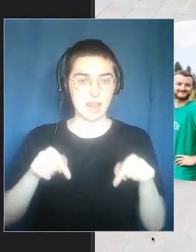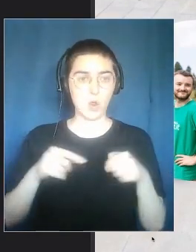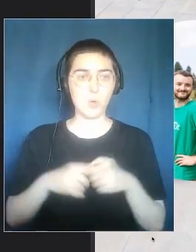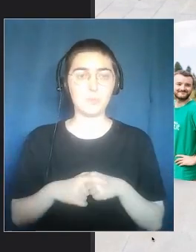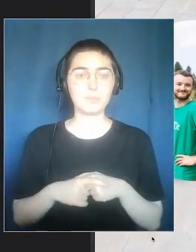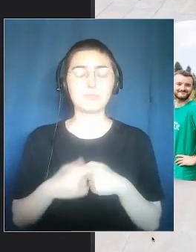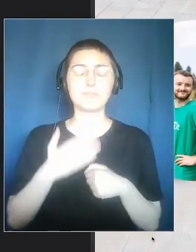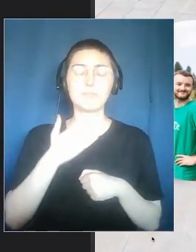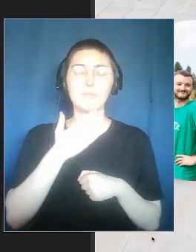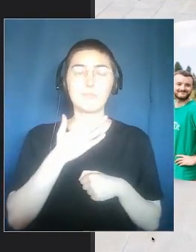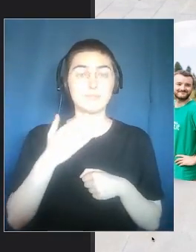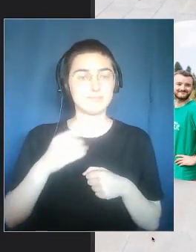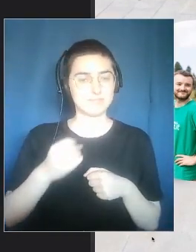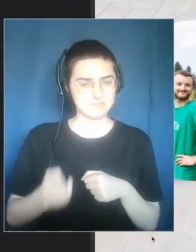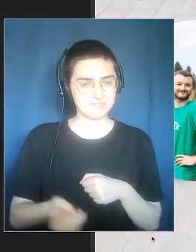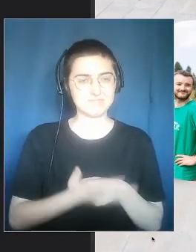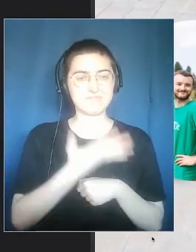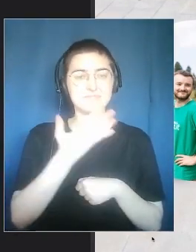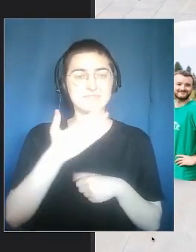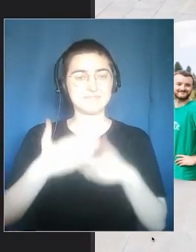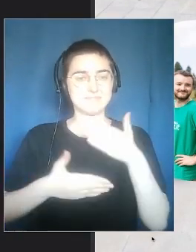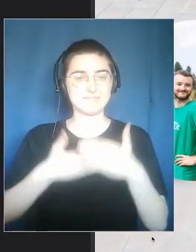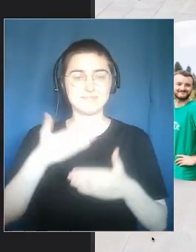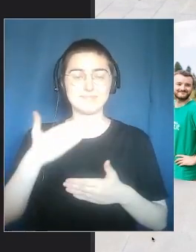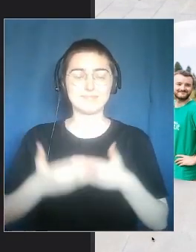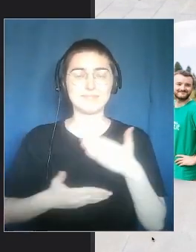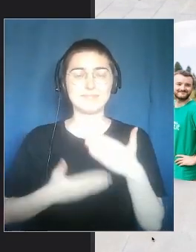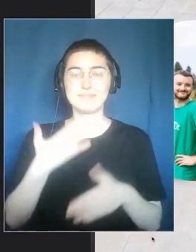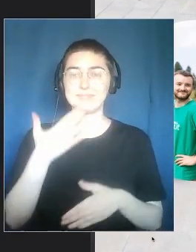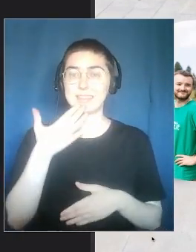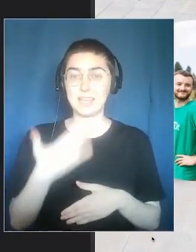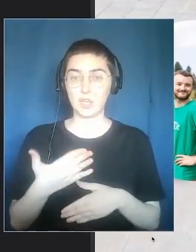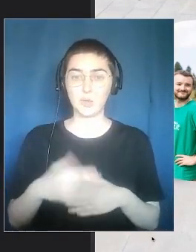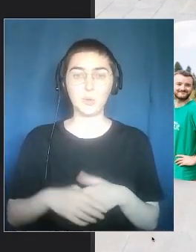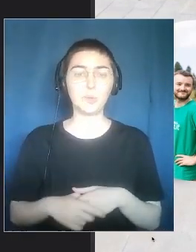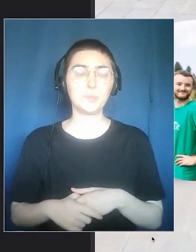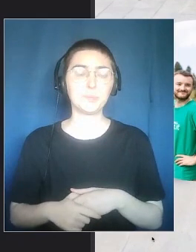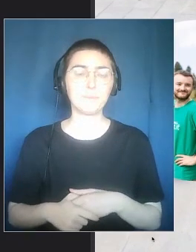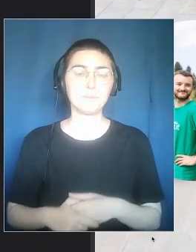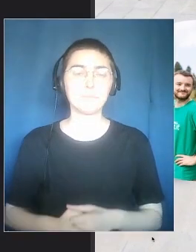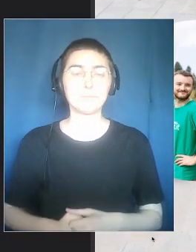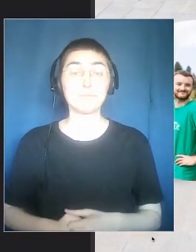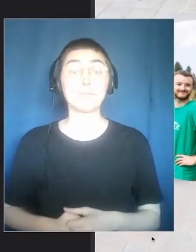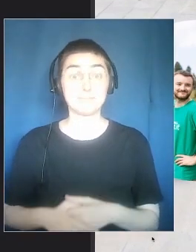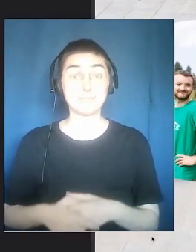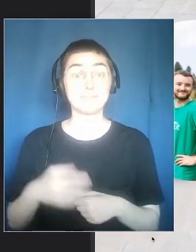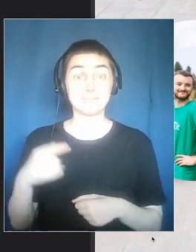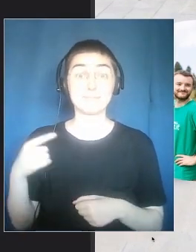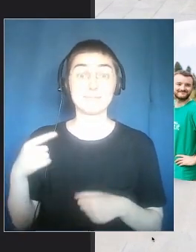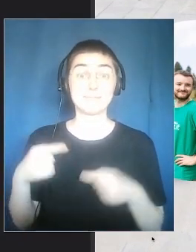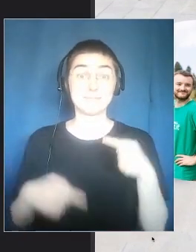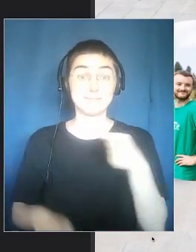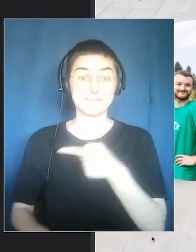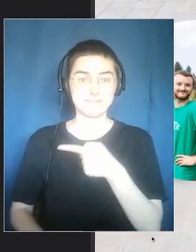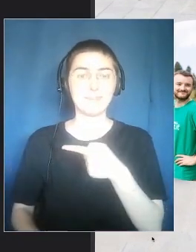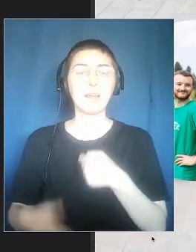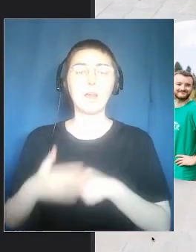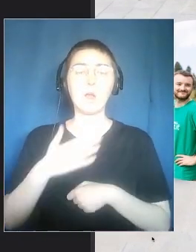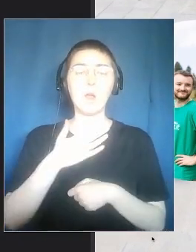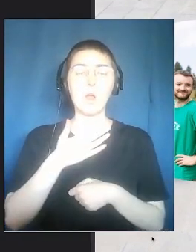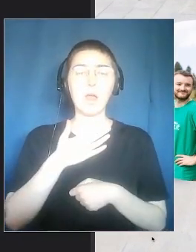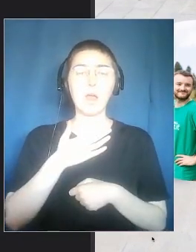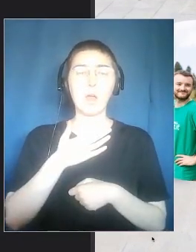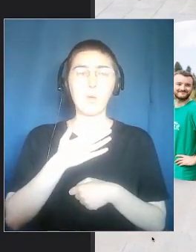Great. Here I wanted to... Next slide. Thank you. I wanted